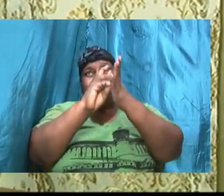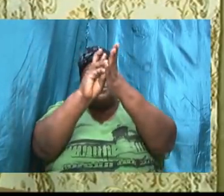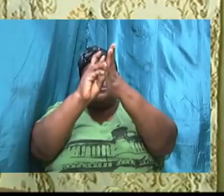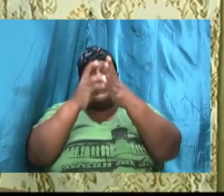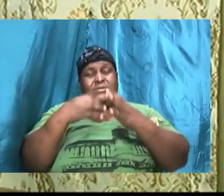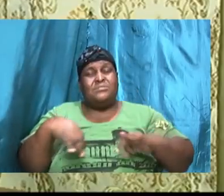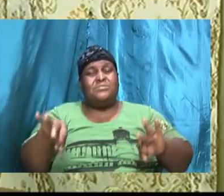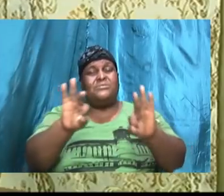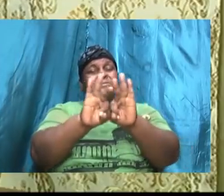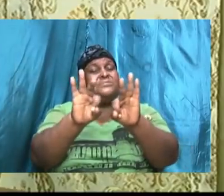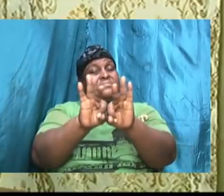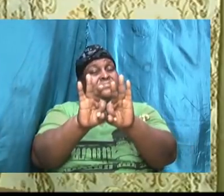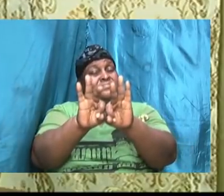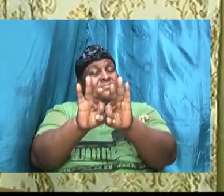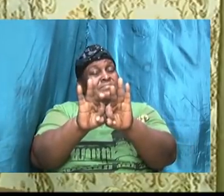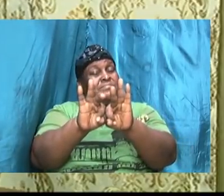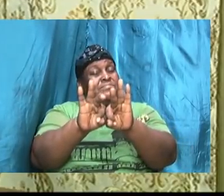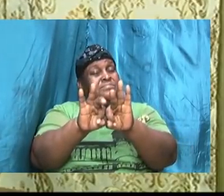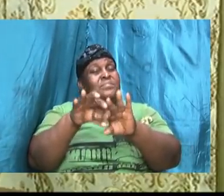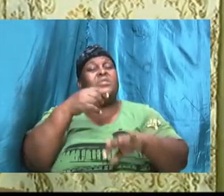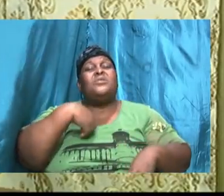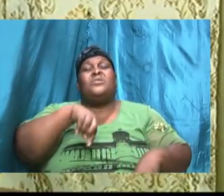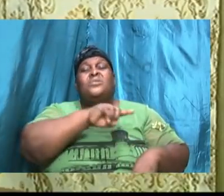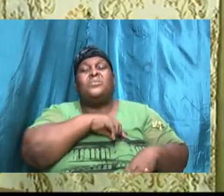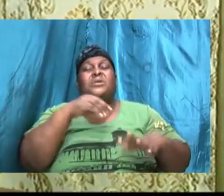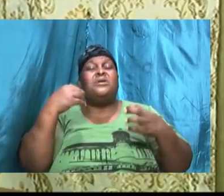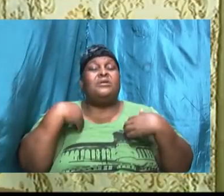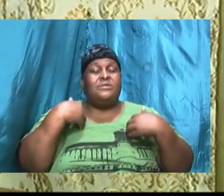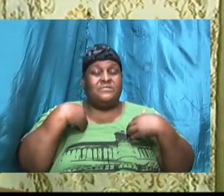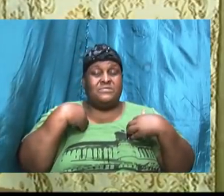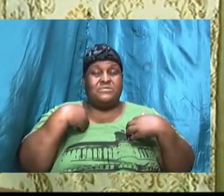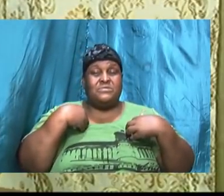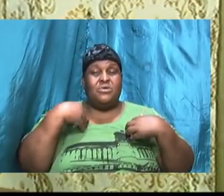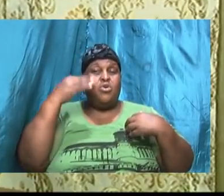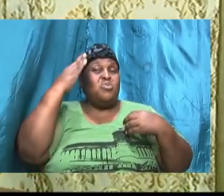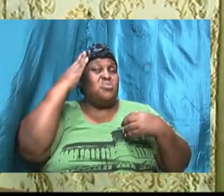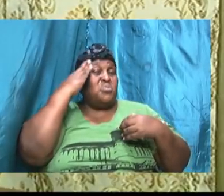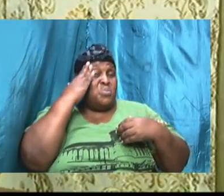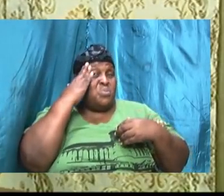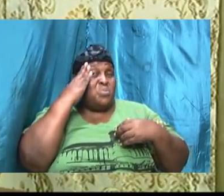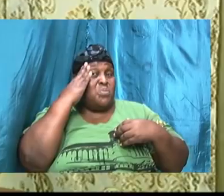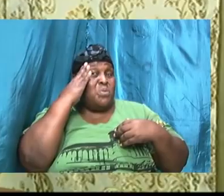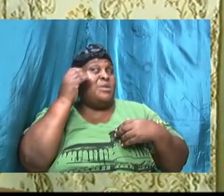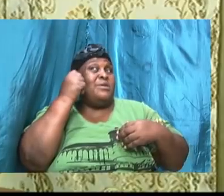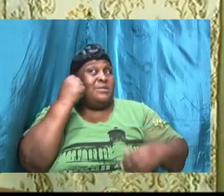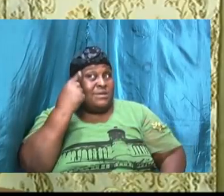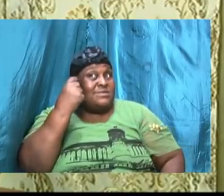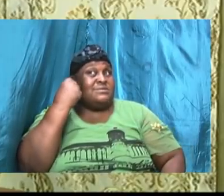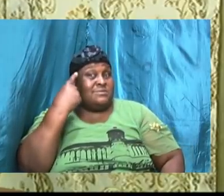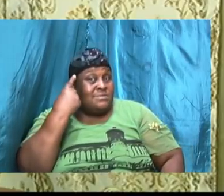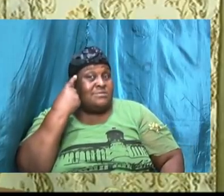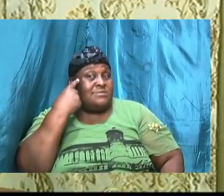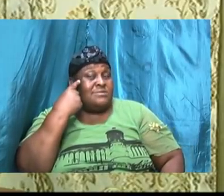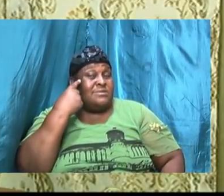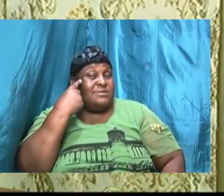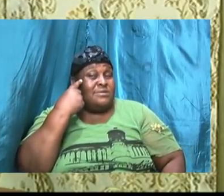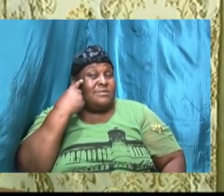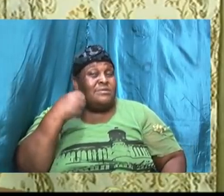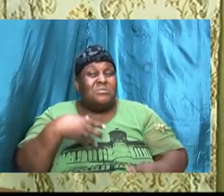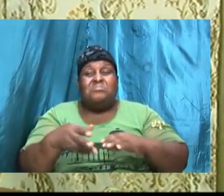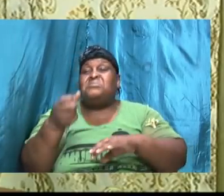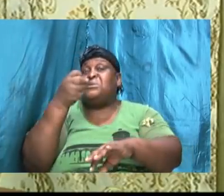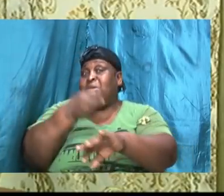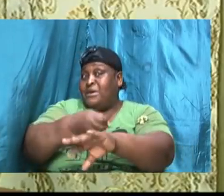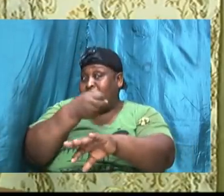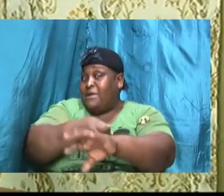important, we are going to have to know and we are going to have to understand that there are going to be tough